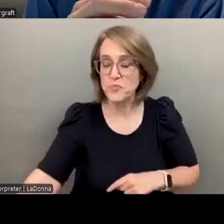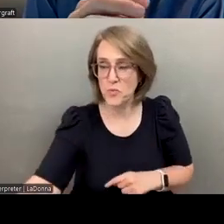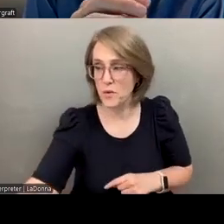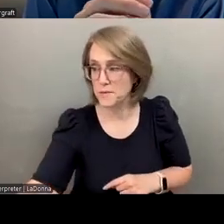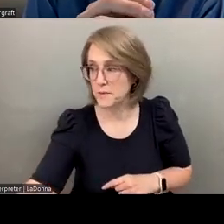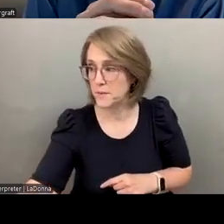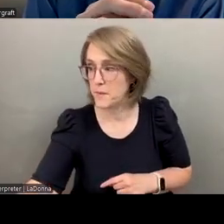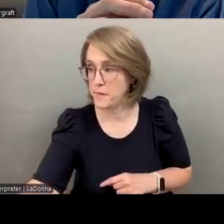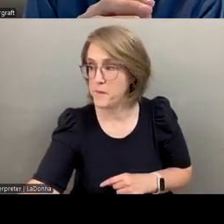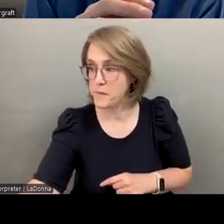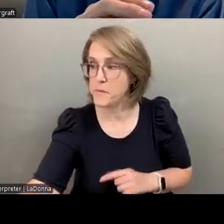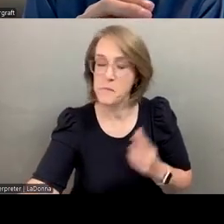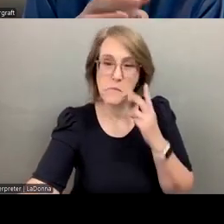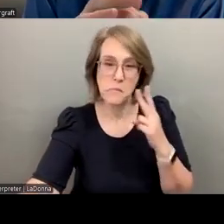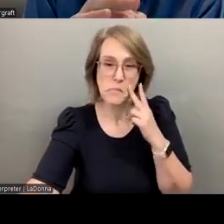It's getting better, though.